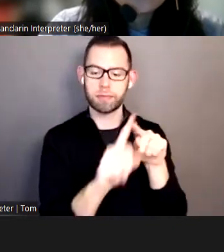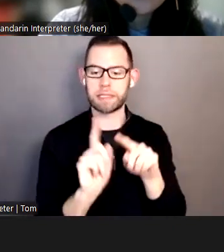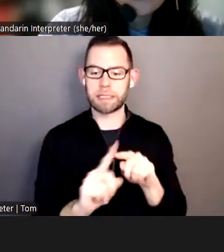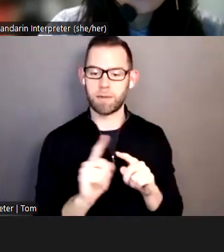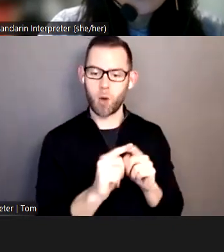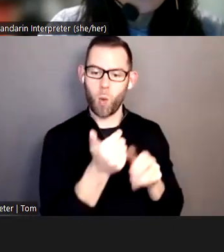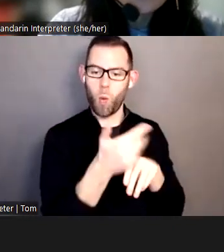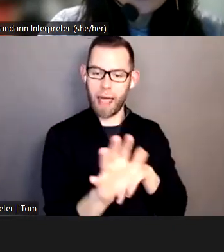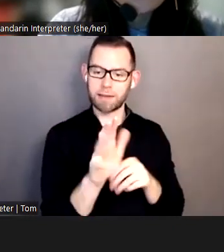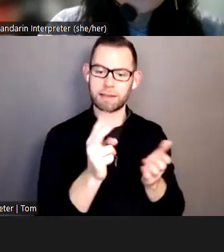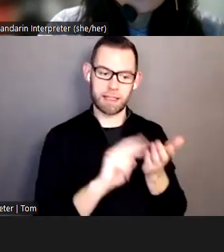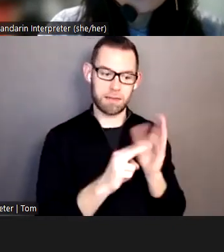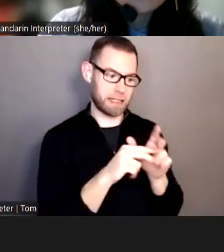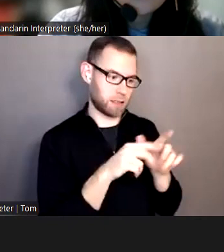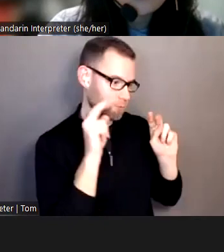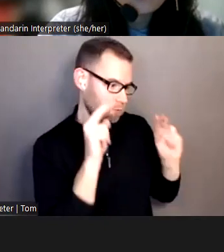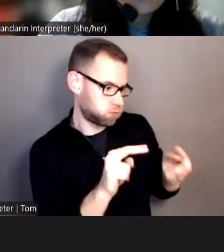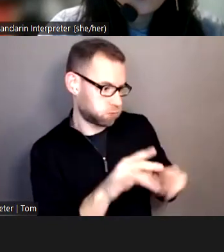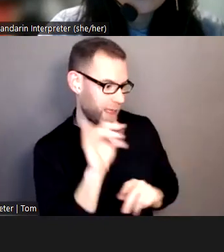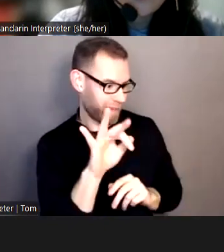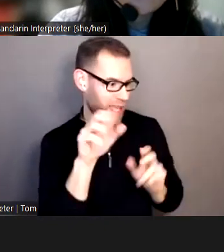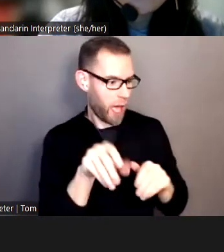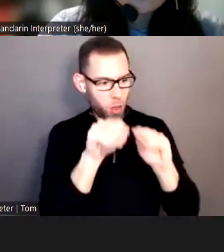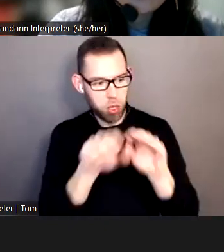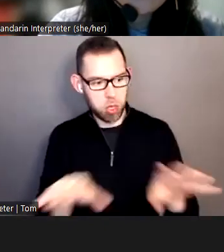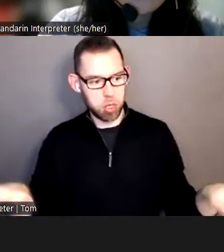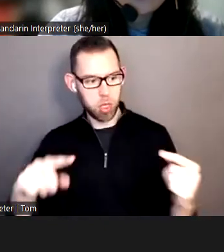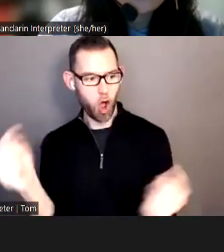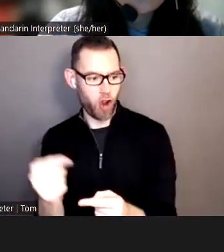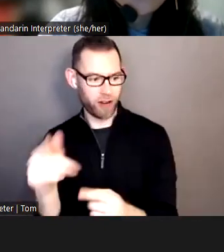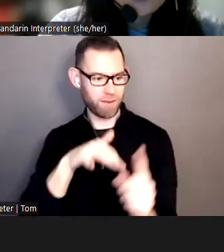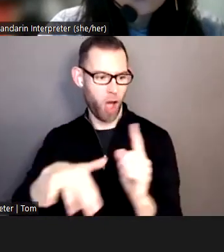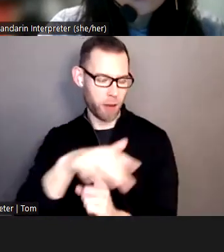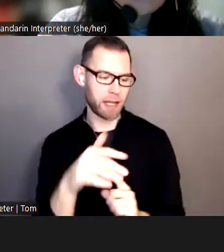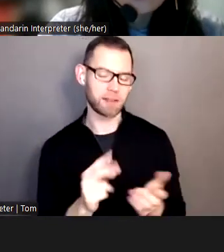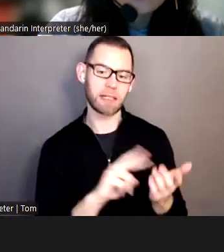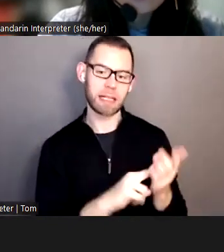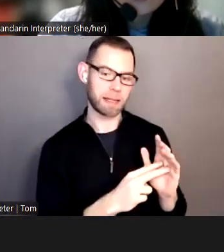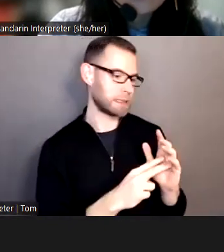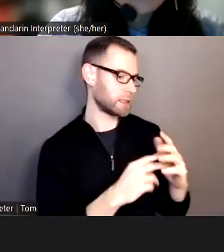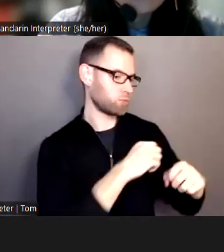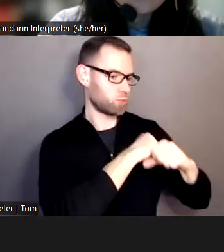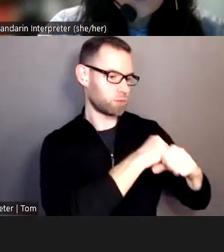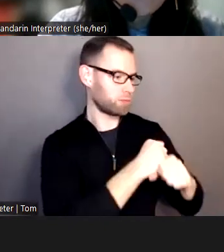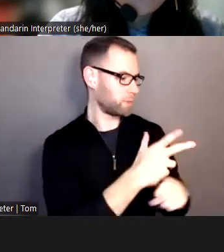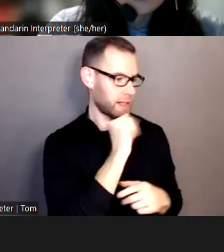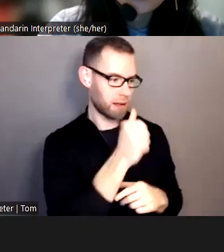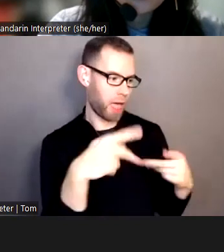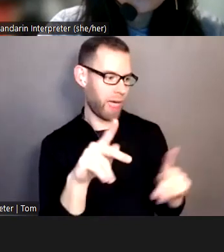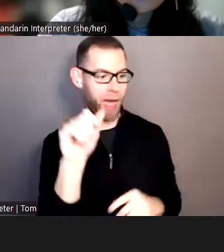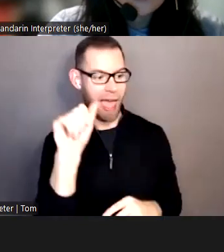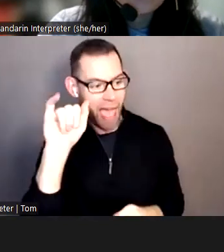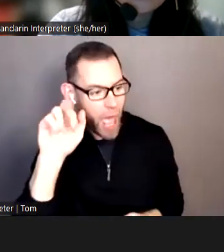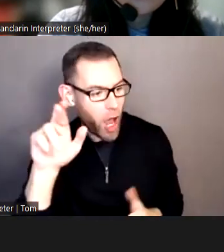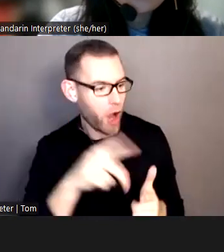harm the environment. Isolating the trash from air and water is vital for preventing contamination.